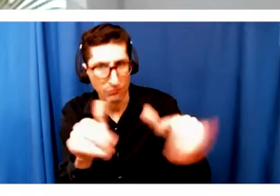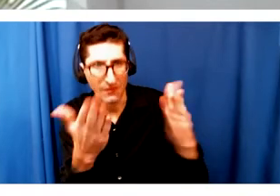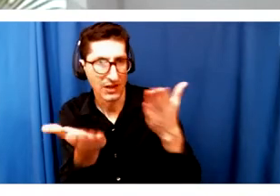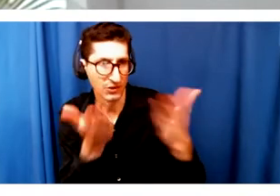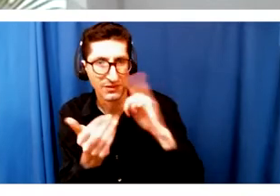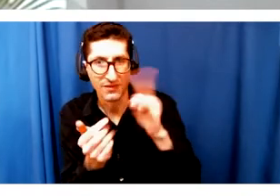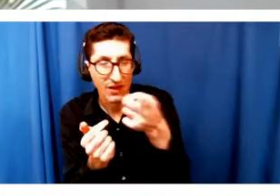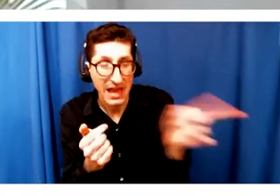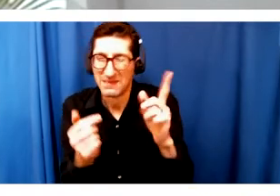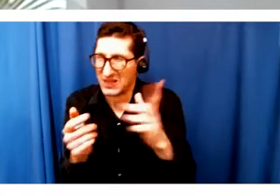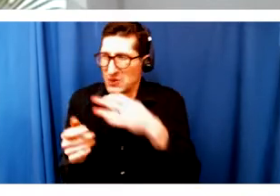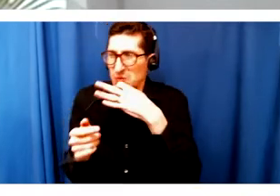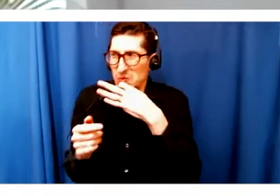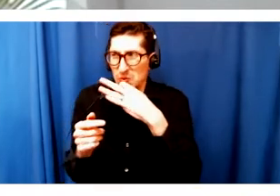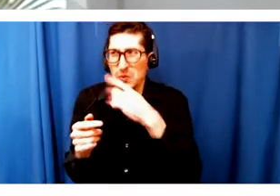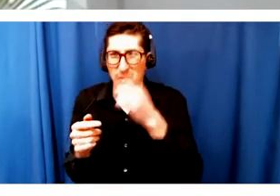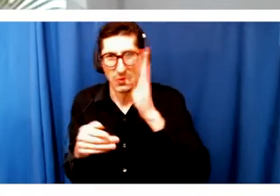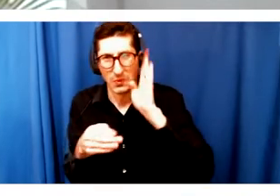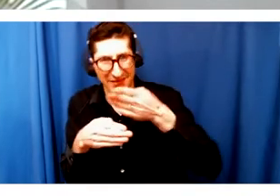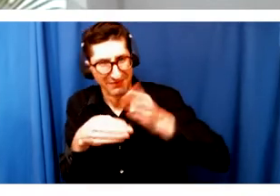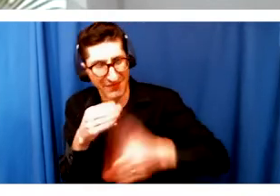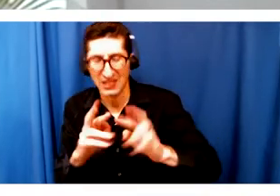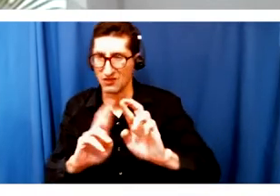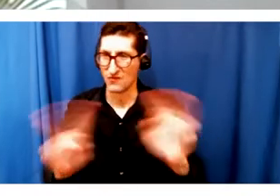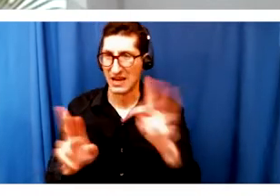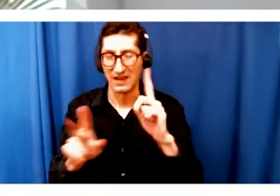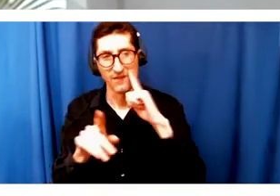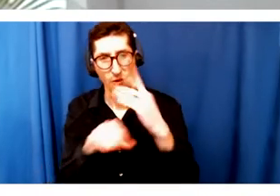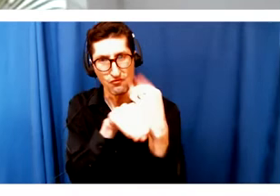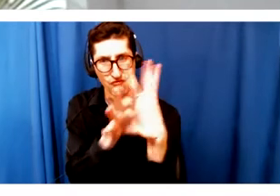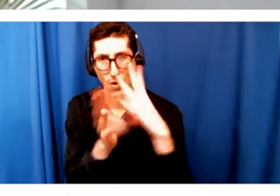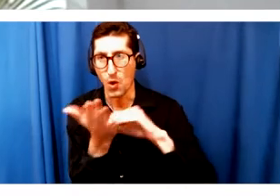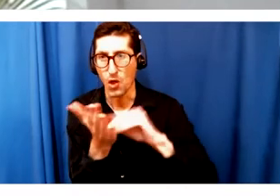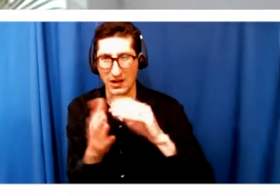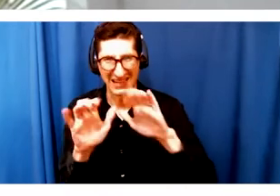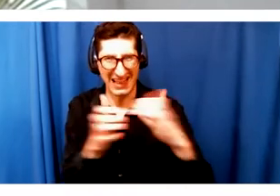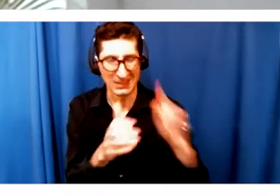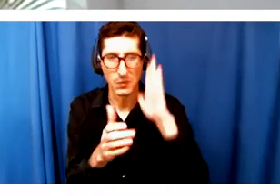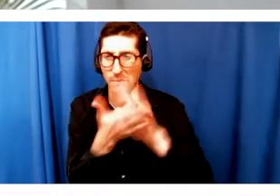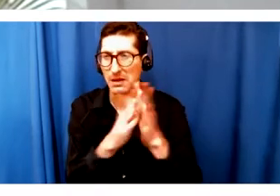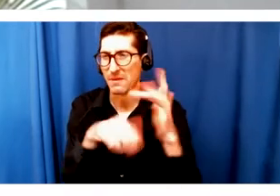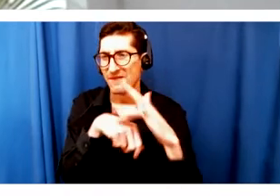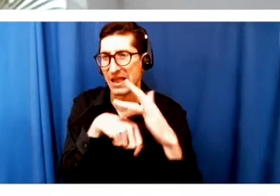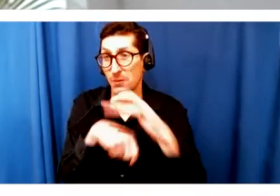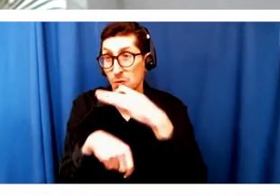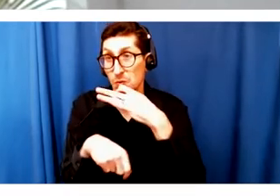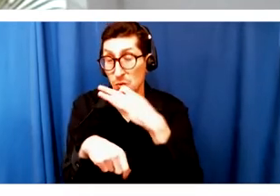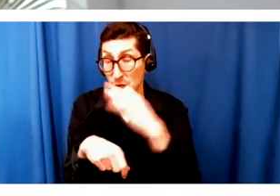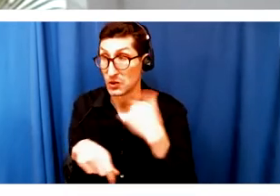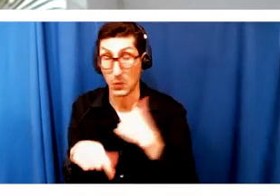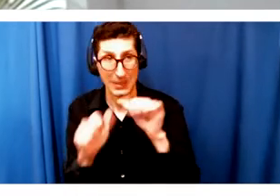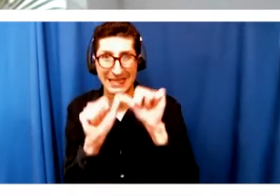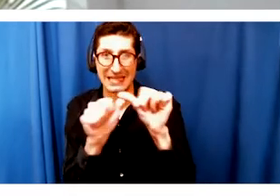final touches on some remote learning classes that we're going to roll out in the next couple of weeks so that we can continue to engage with folks around that. So